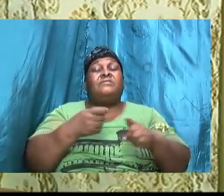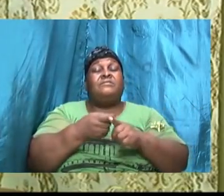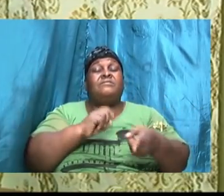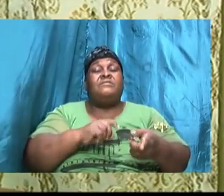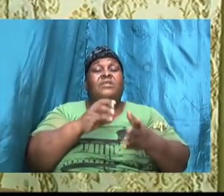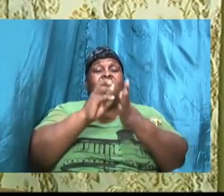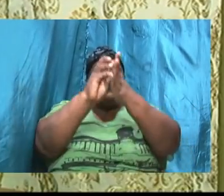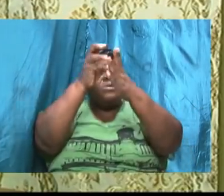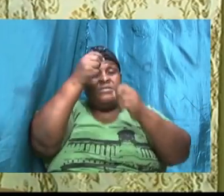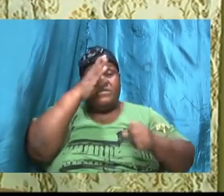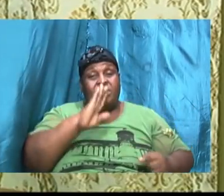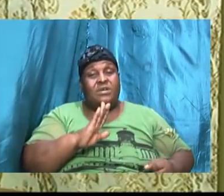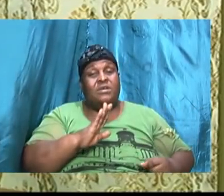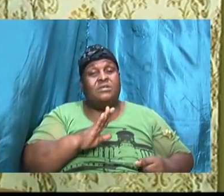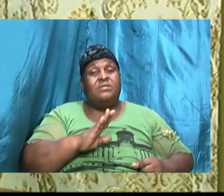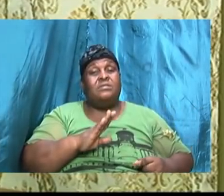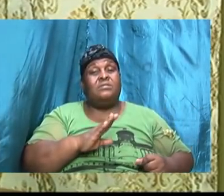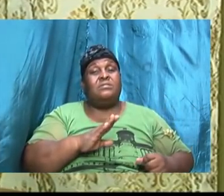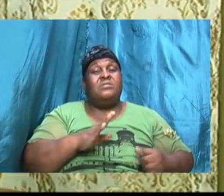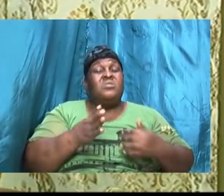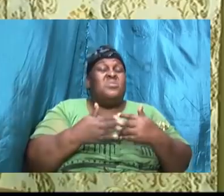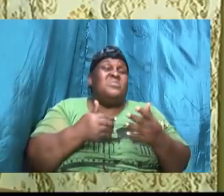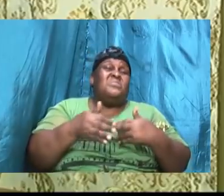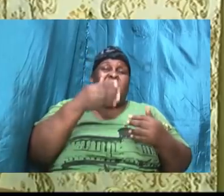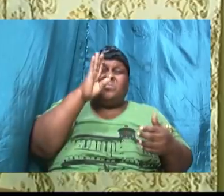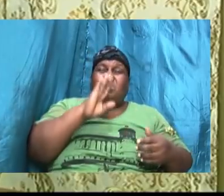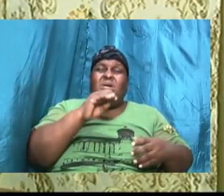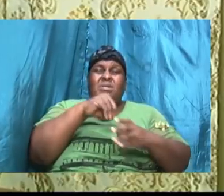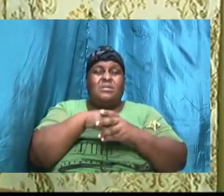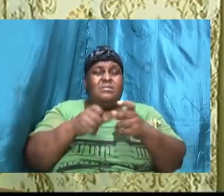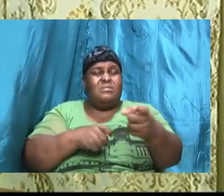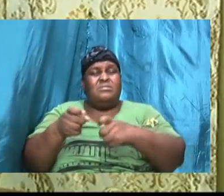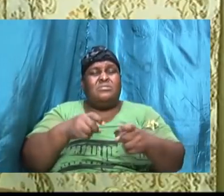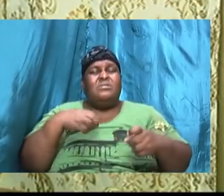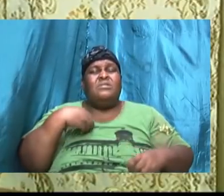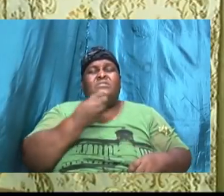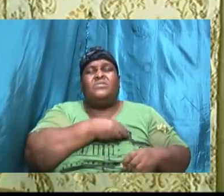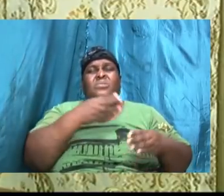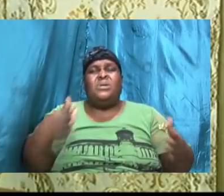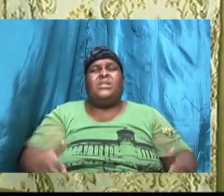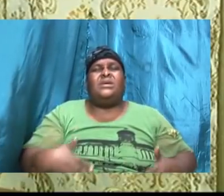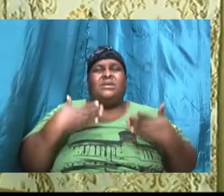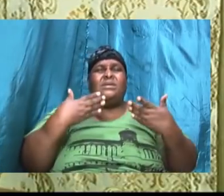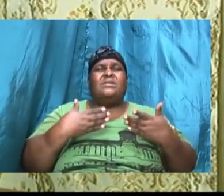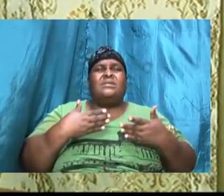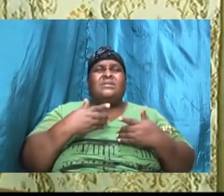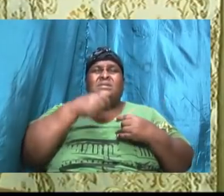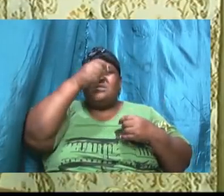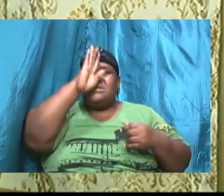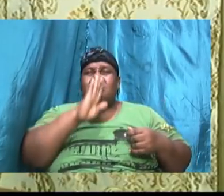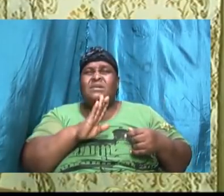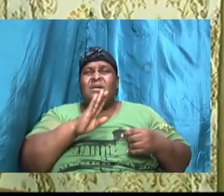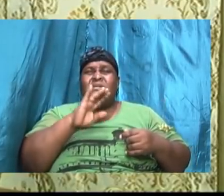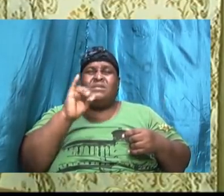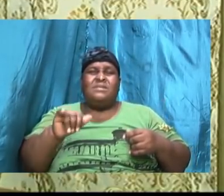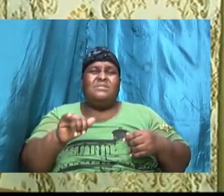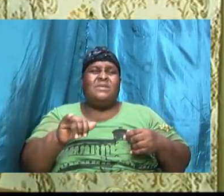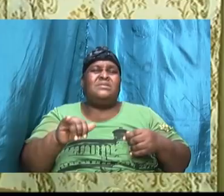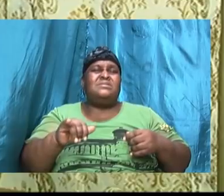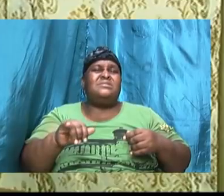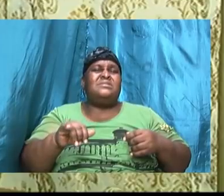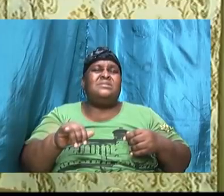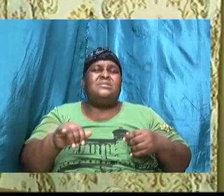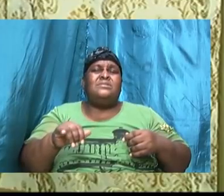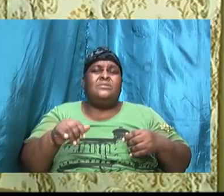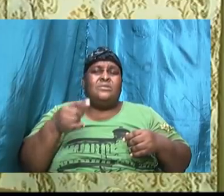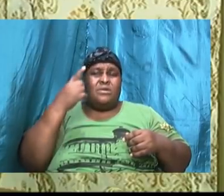so though God is in control of our lives it is he that determined the number of our years